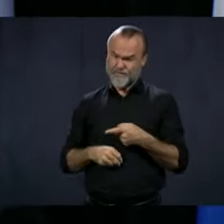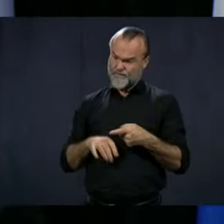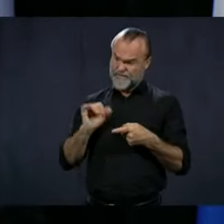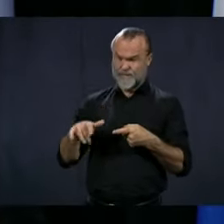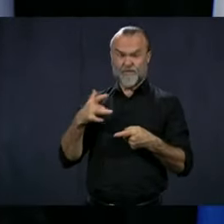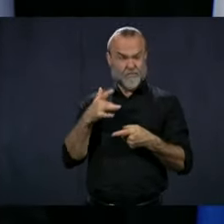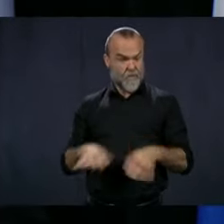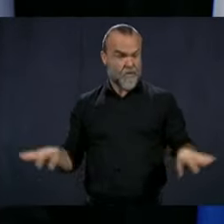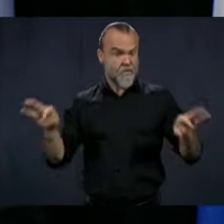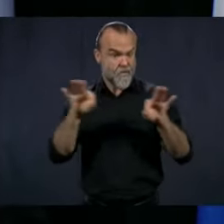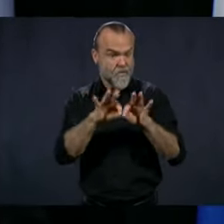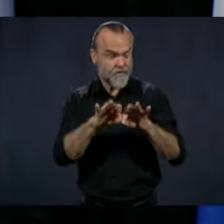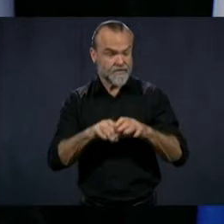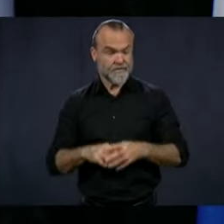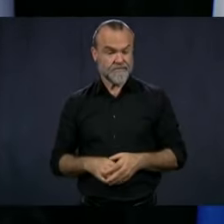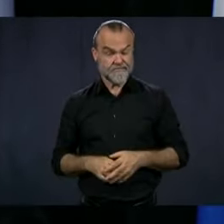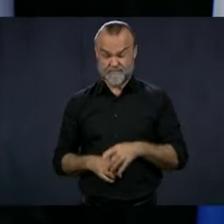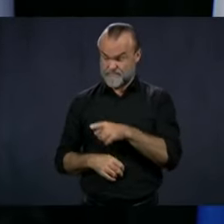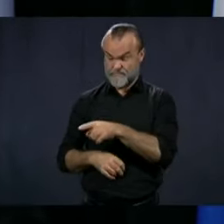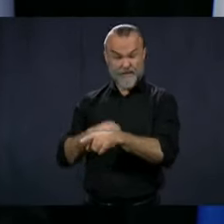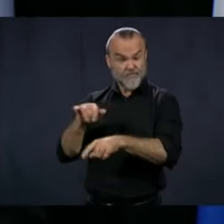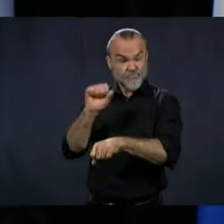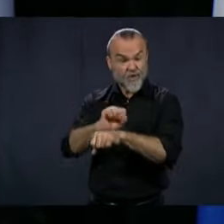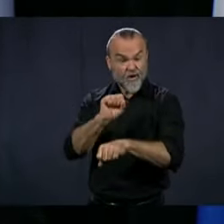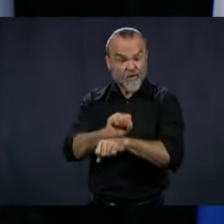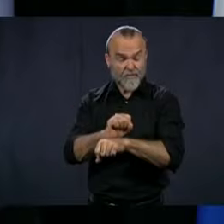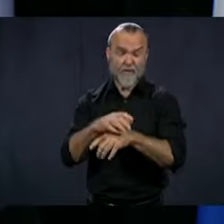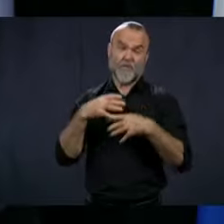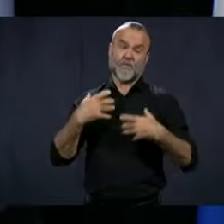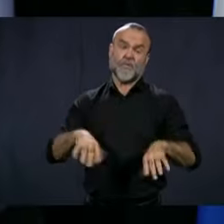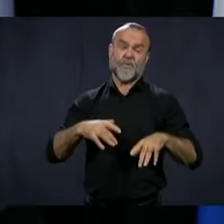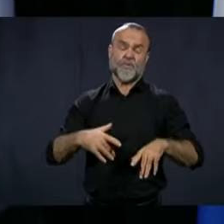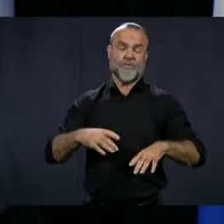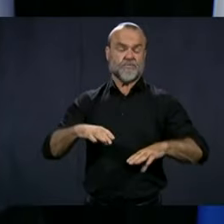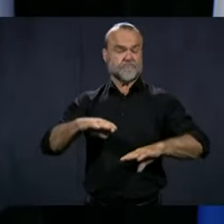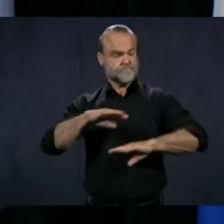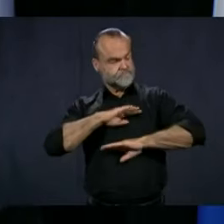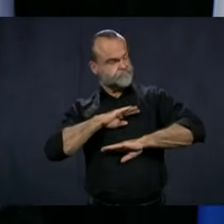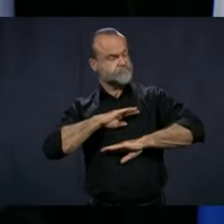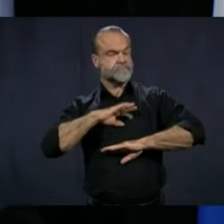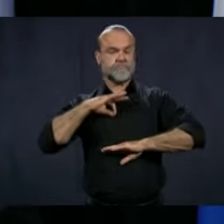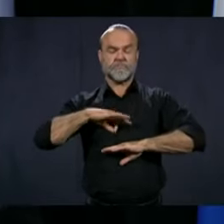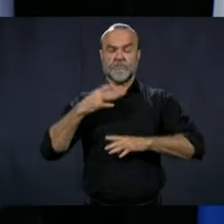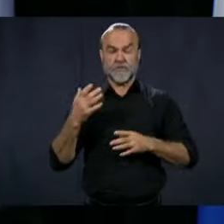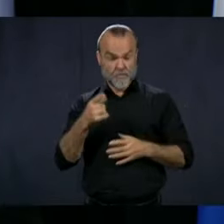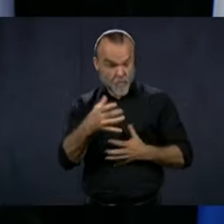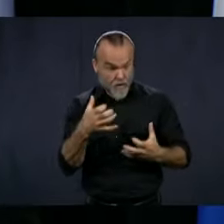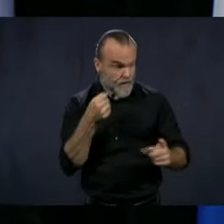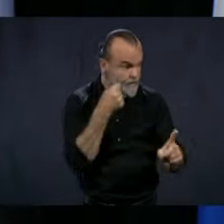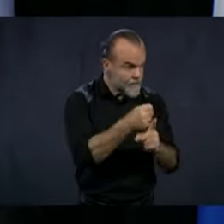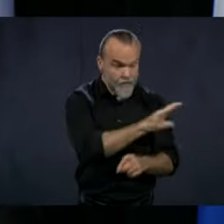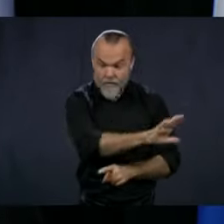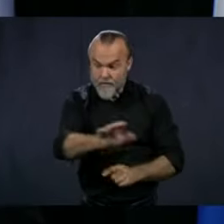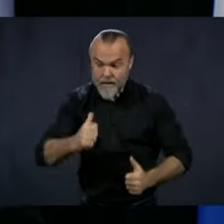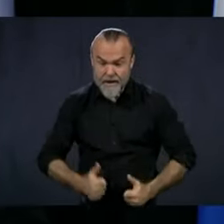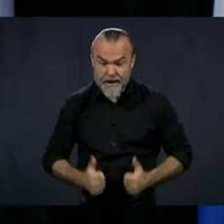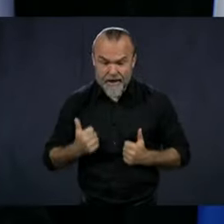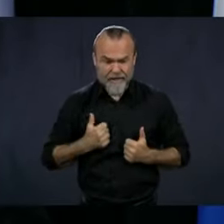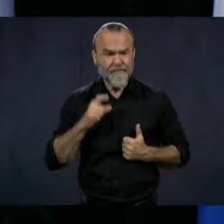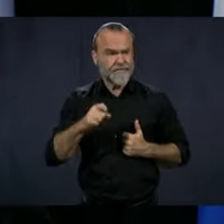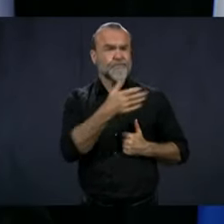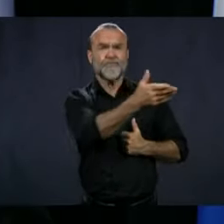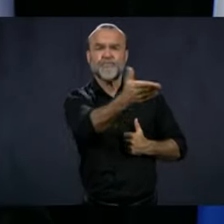part, a rewarding job. If you want to make a difference in people's life, we need you.